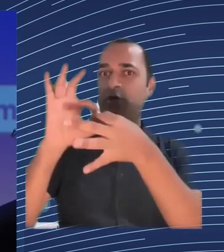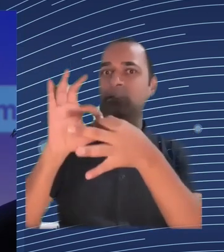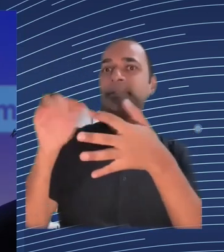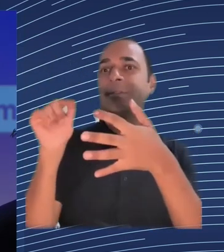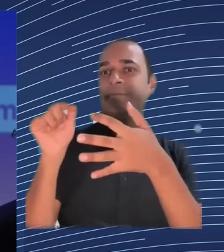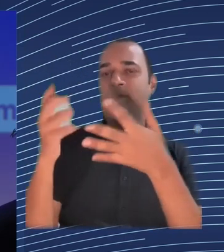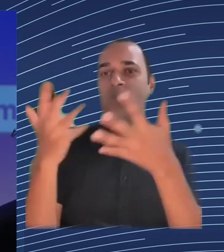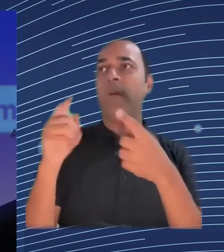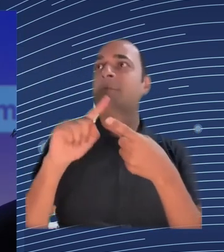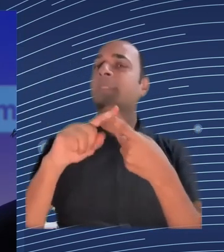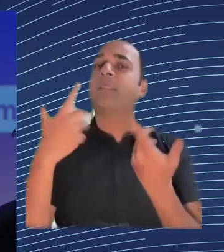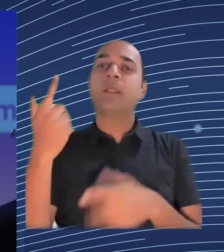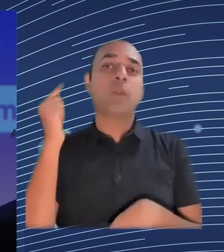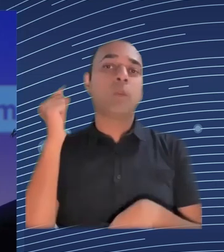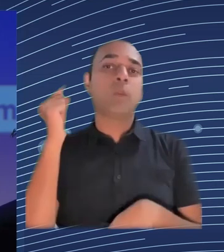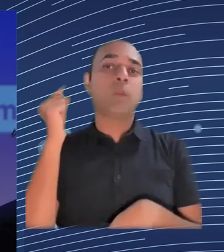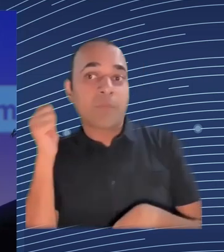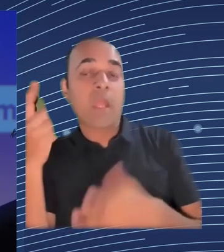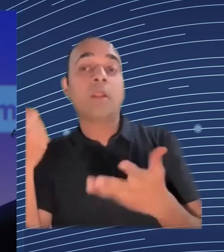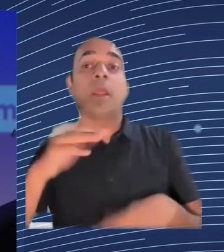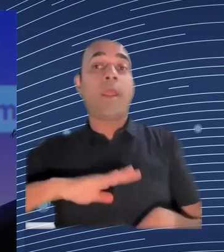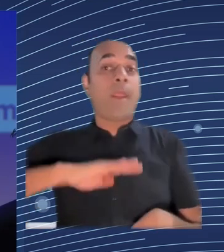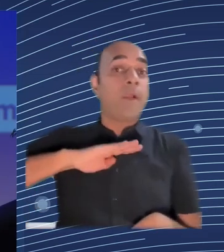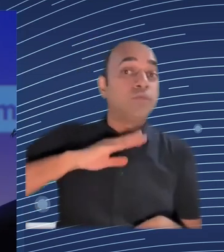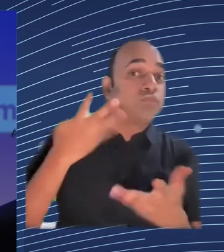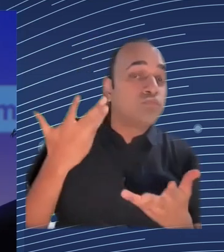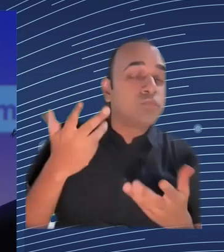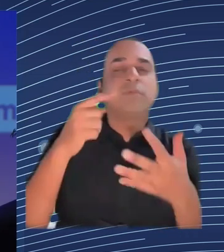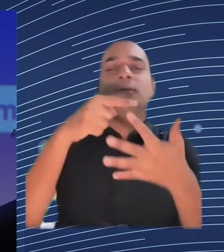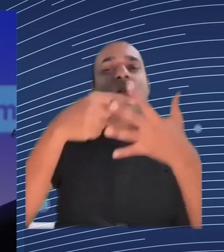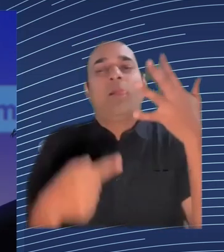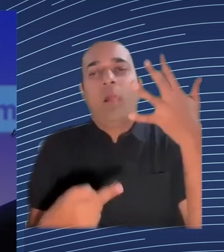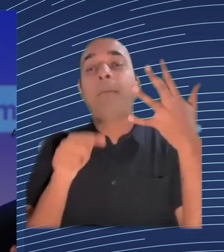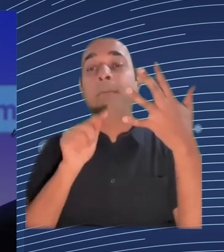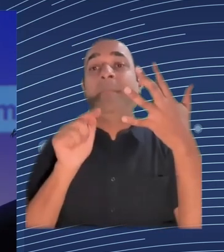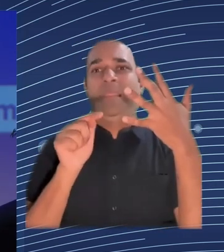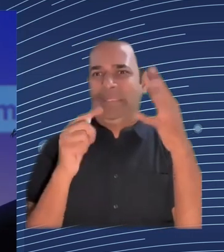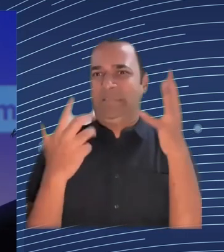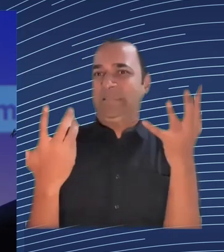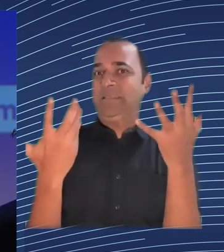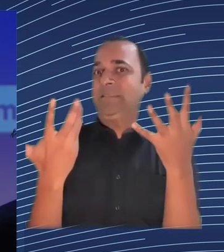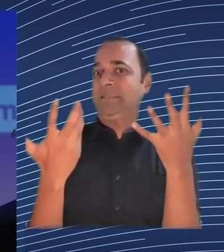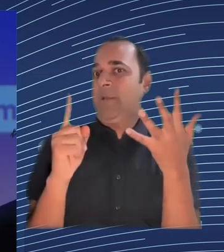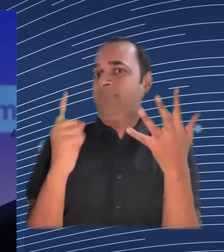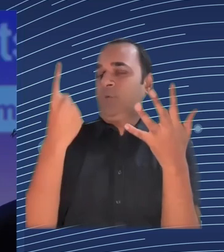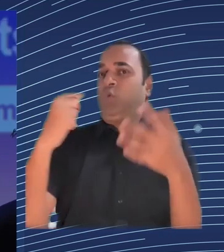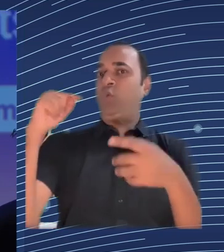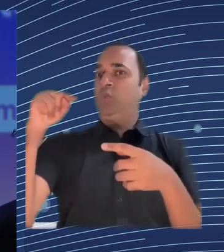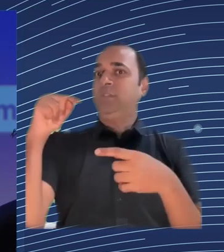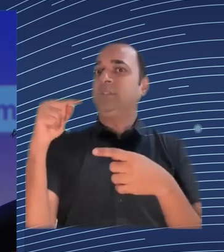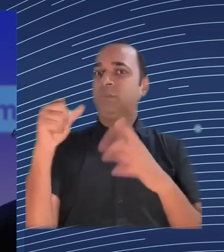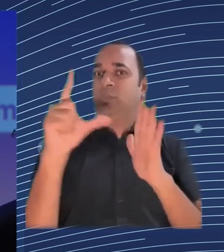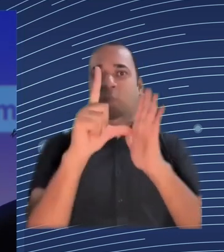first step but it's not enough we need a consultation rights for workers councils we need even